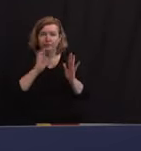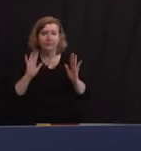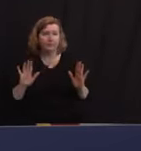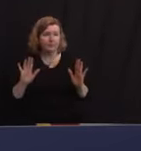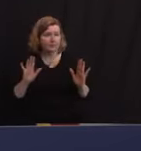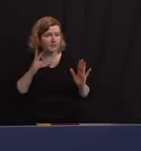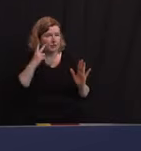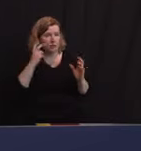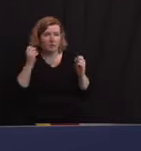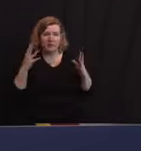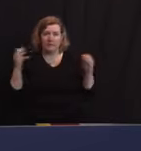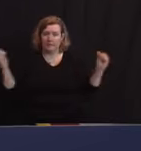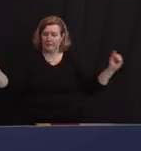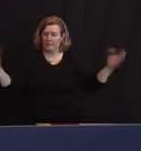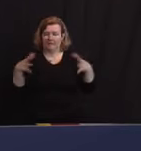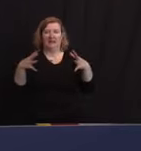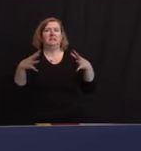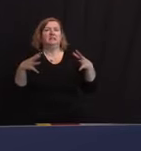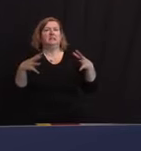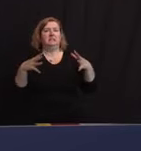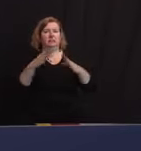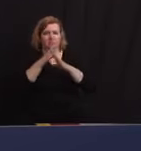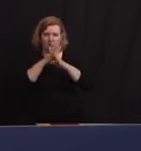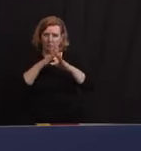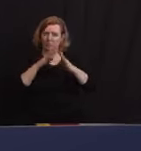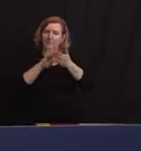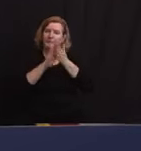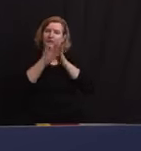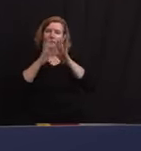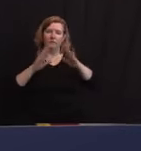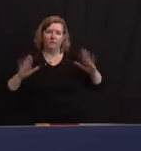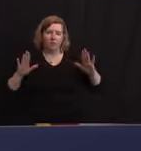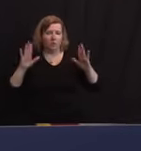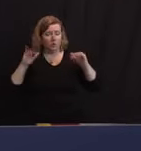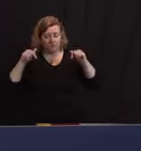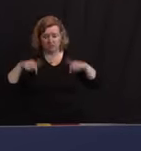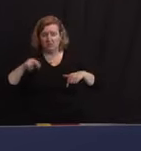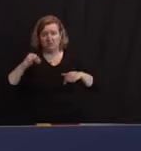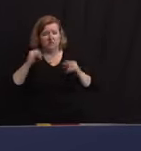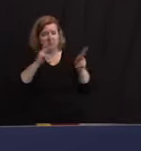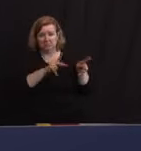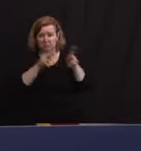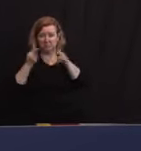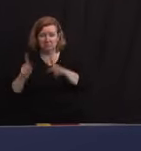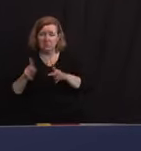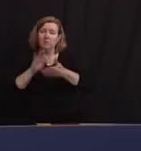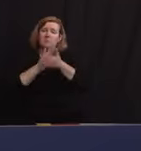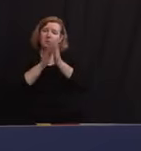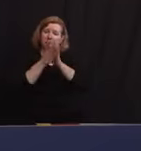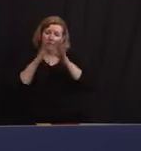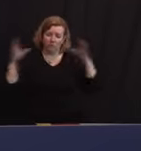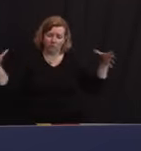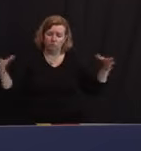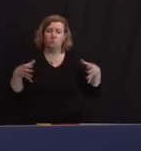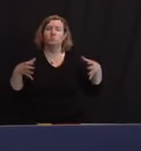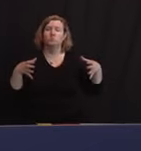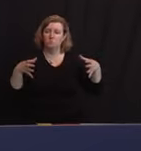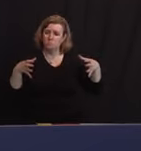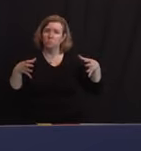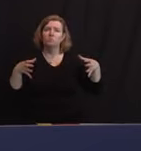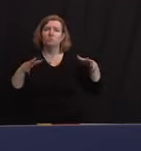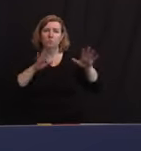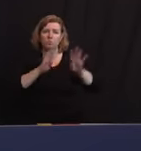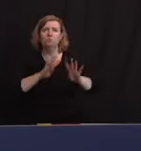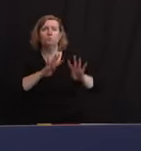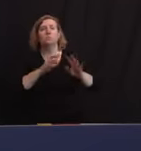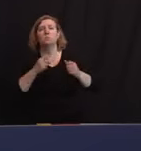very peaceful ones, and we hope that that remains true. So, are, we're certainly monitoring that, and we'll be watching as that verdict